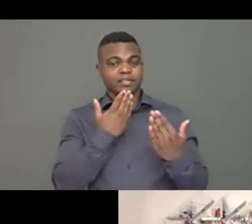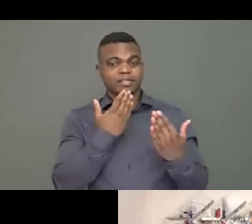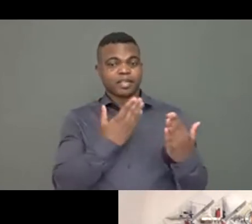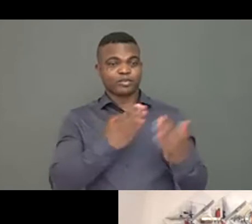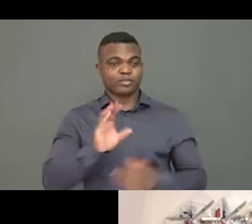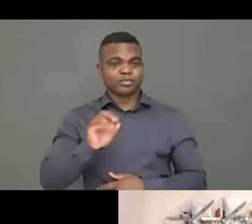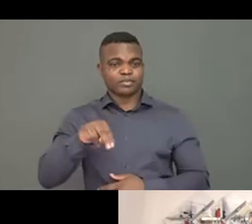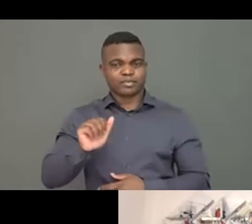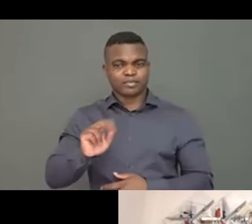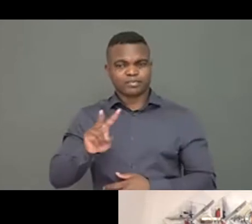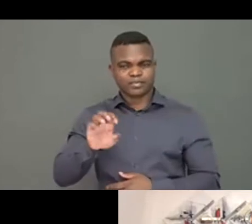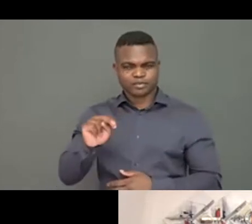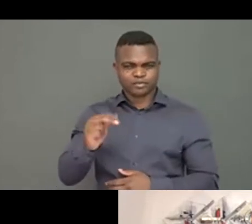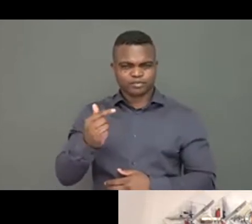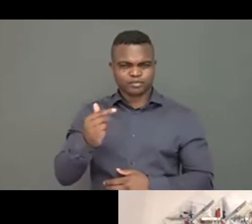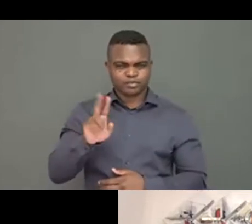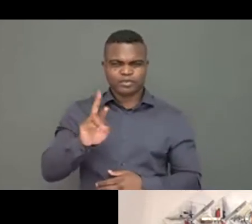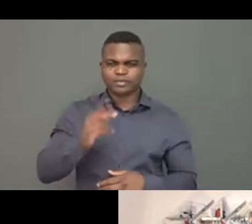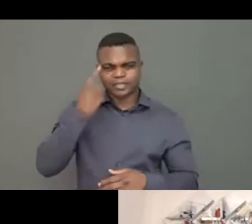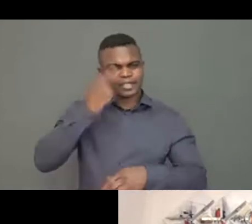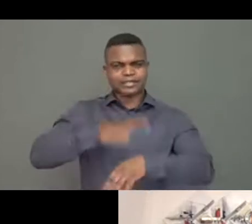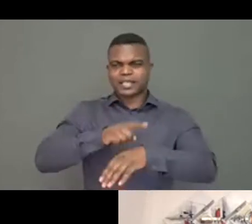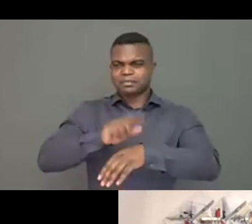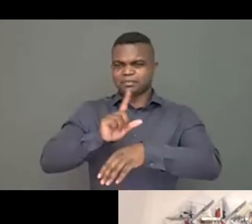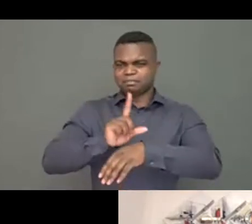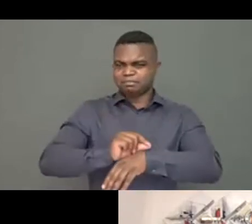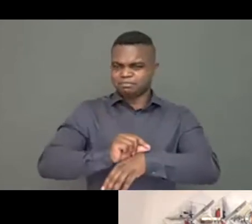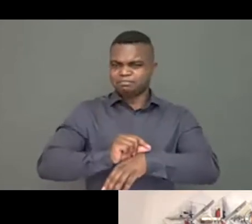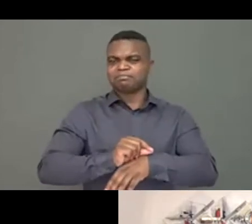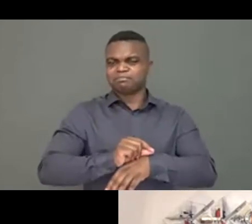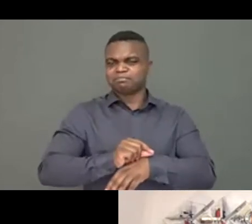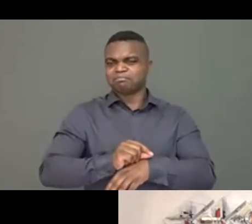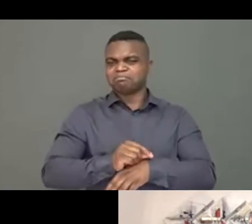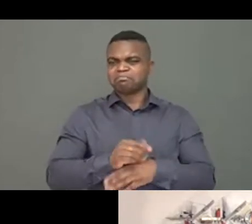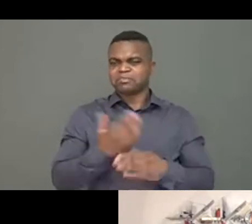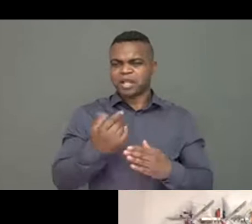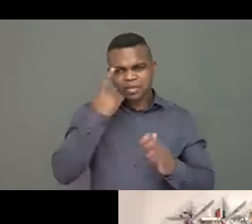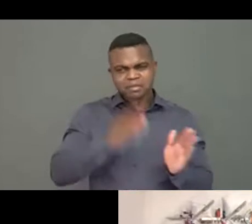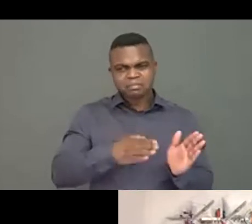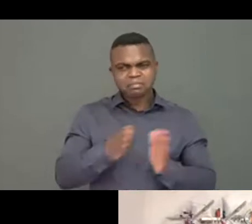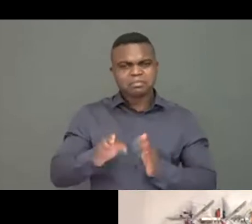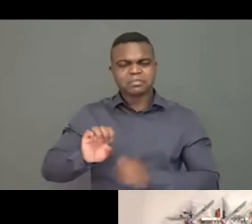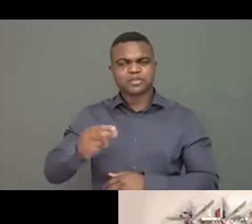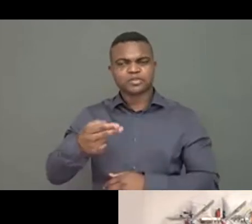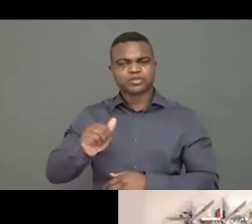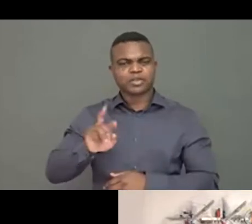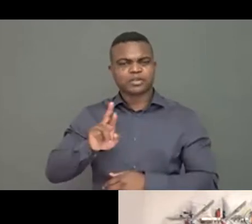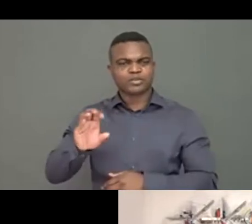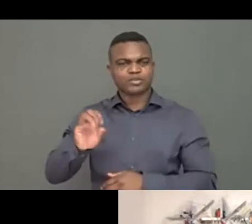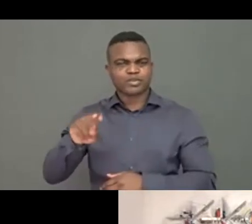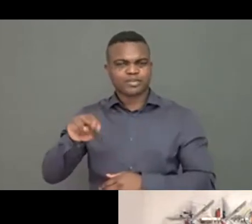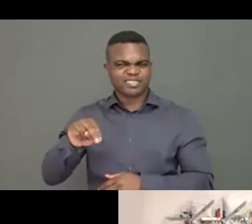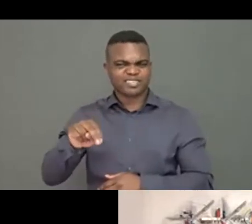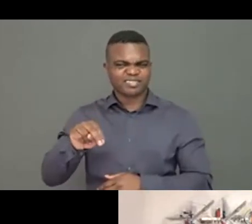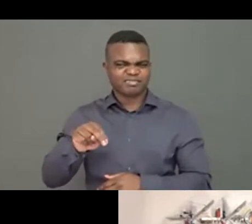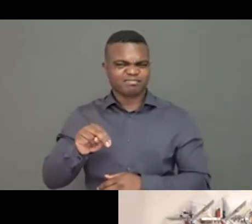angry at us either. So I know she had a lot in the session. So thank you very much. I think that was really helpful and